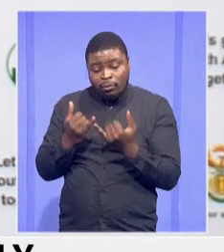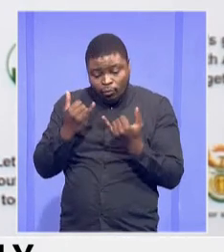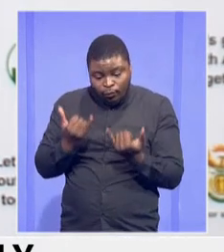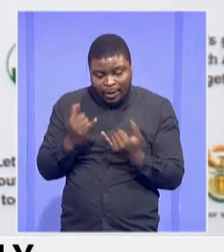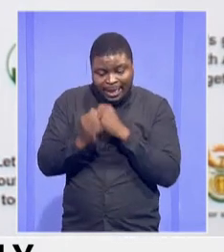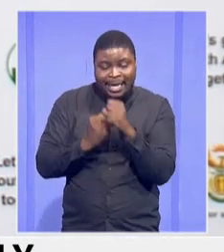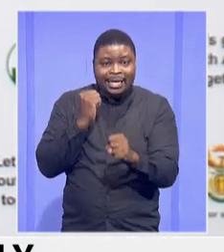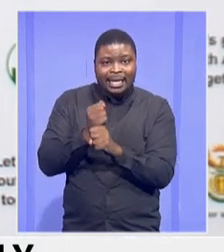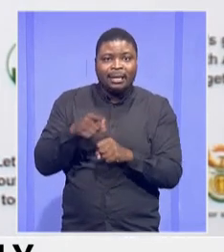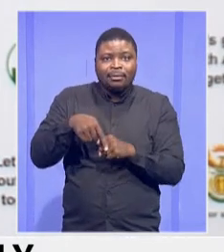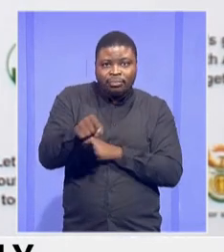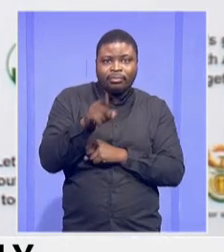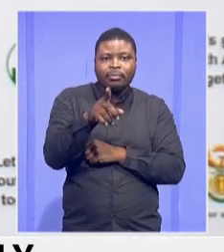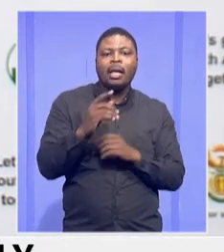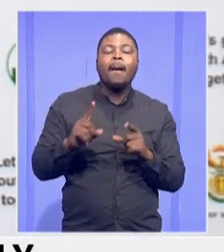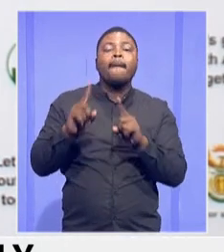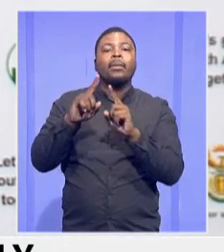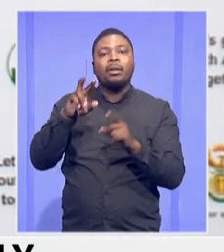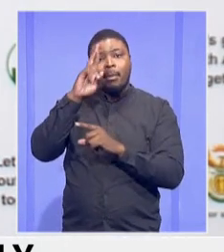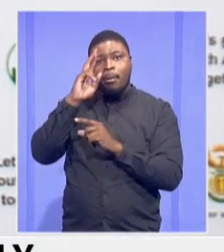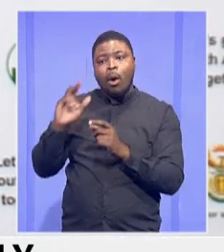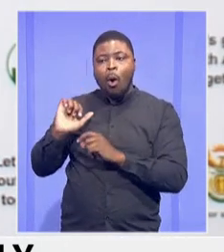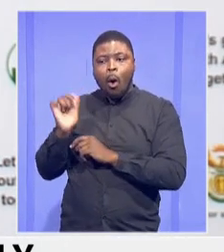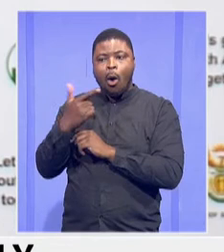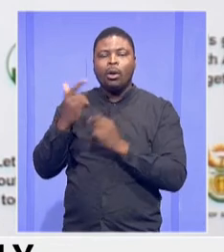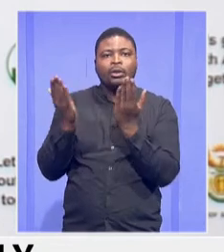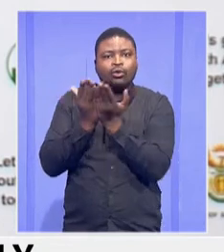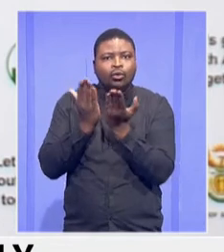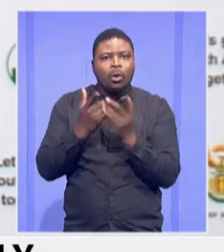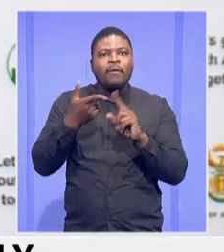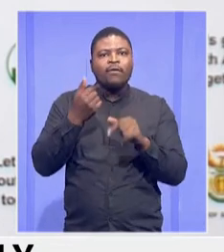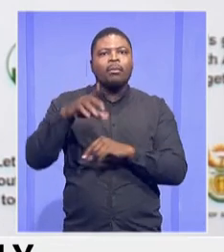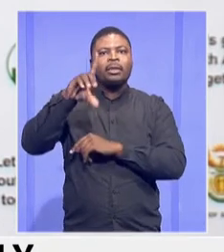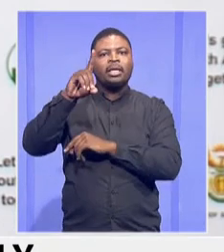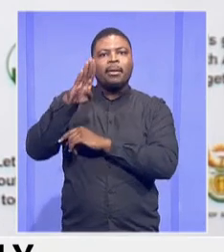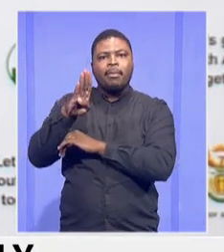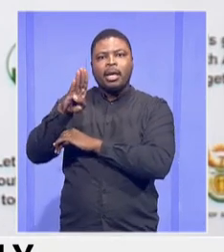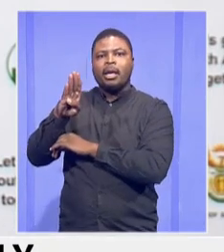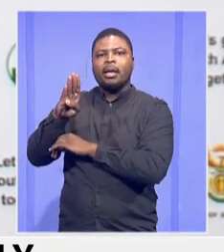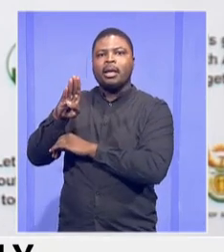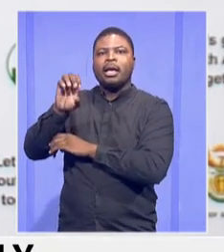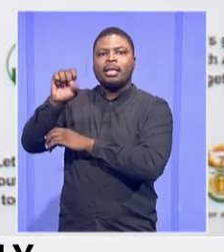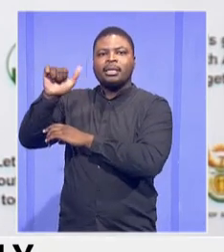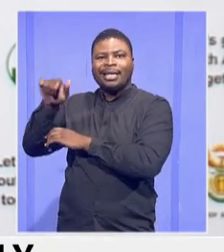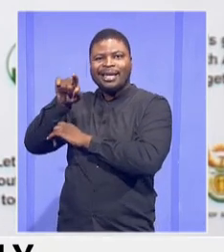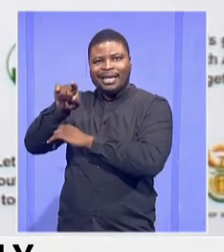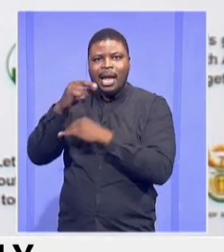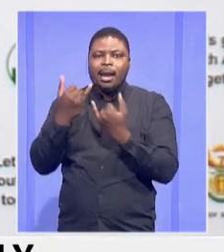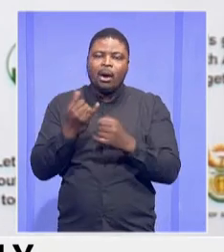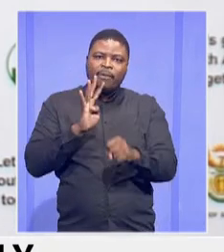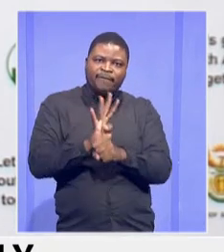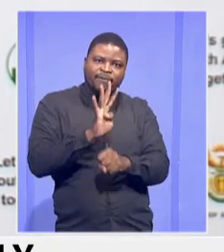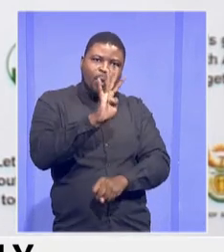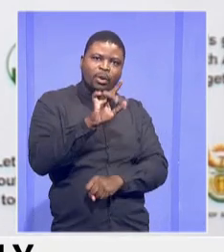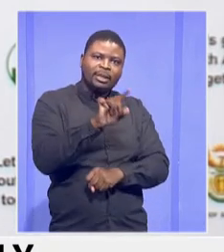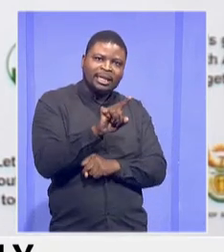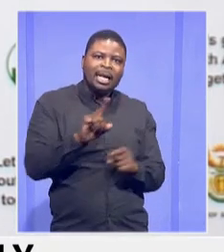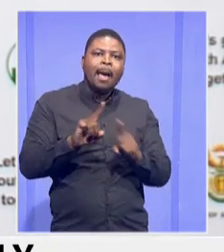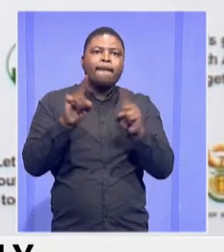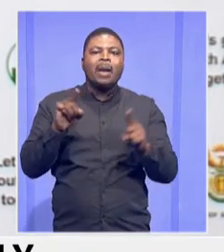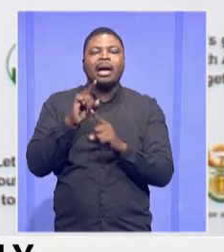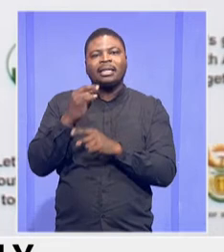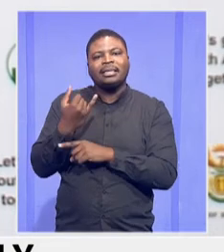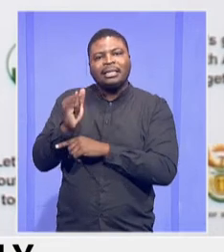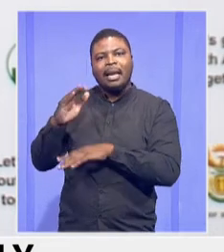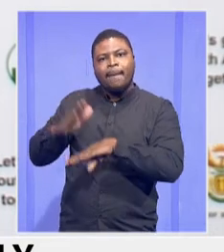all the schools come from DBSA, already 14, and we're more from them, about 13,